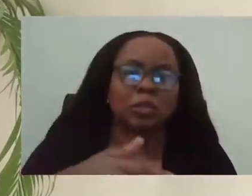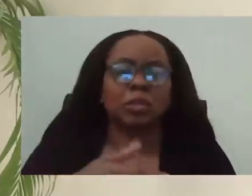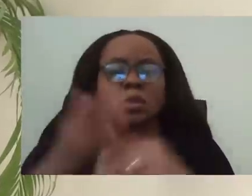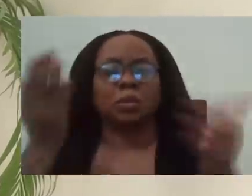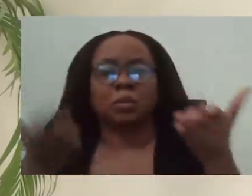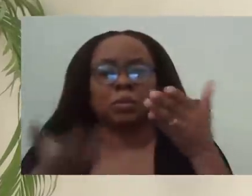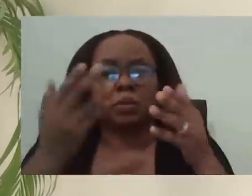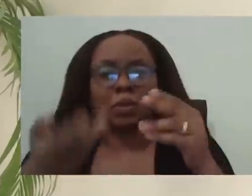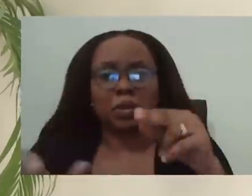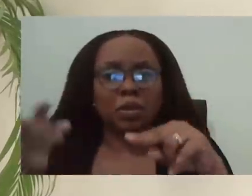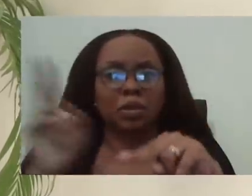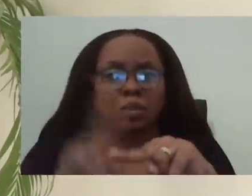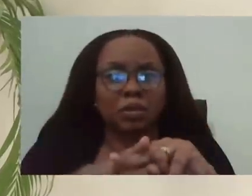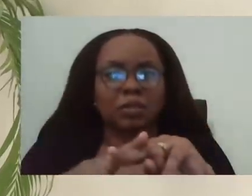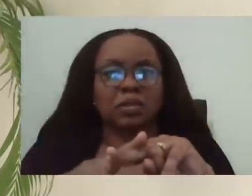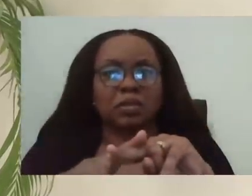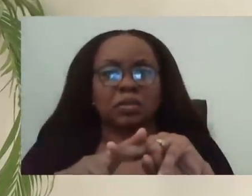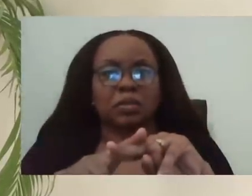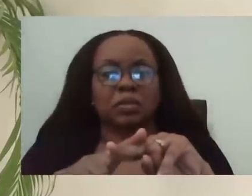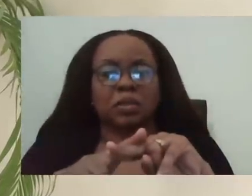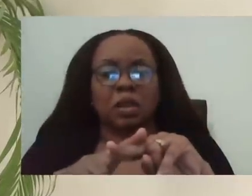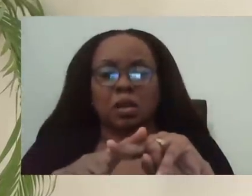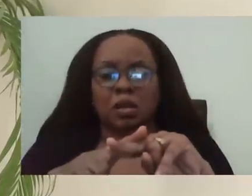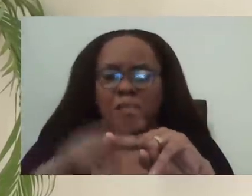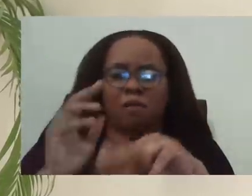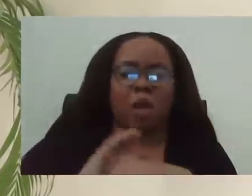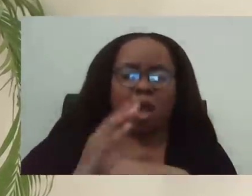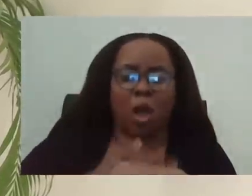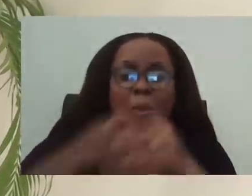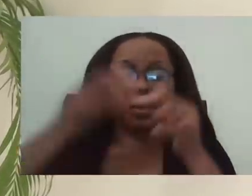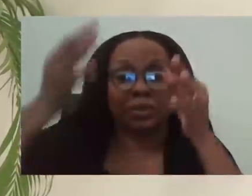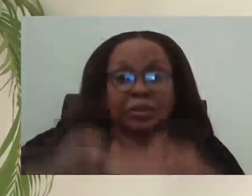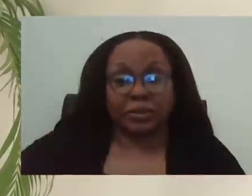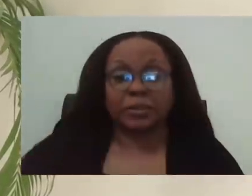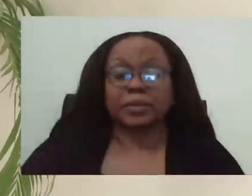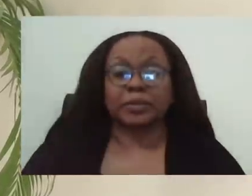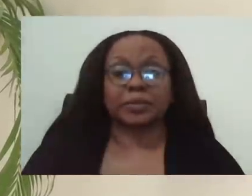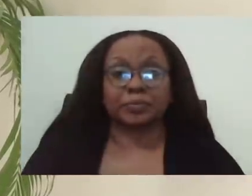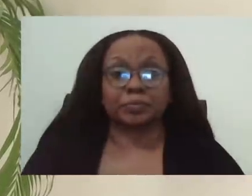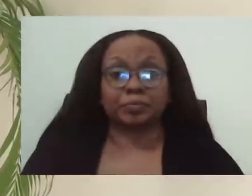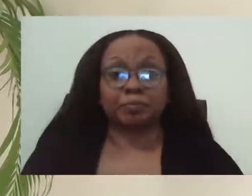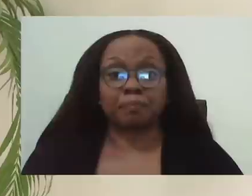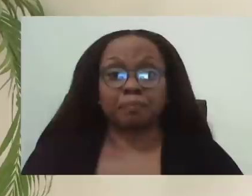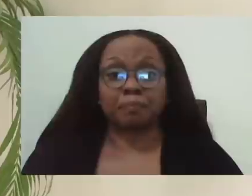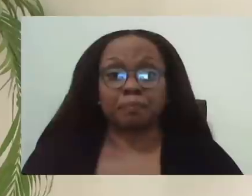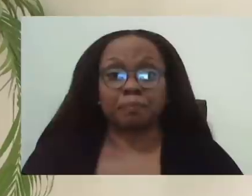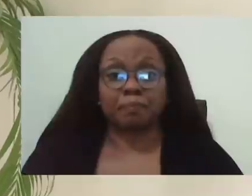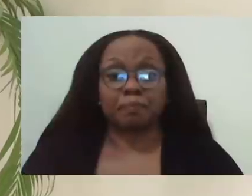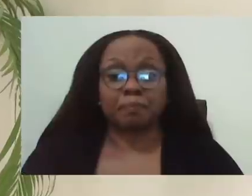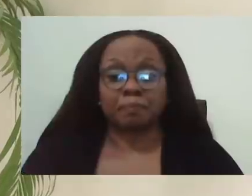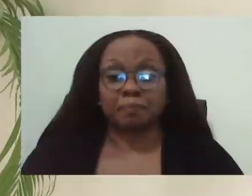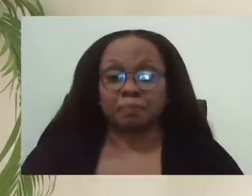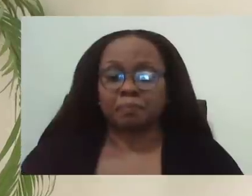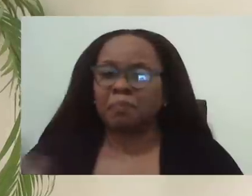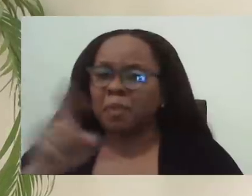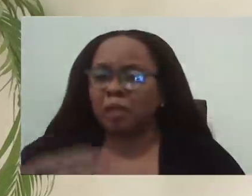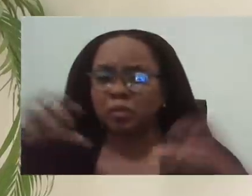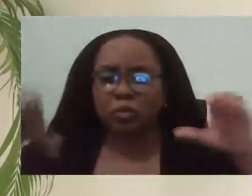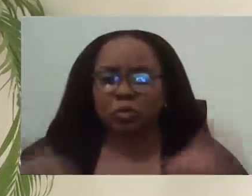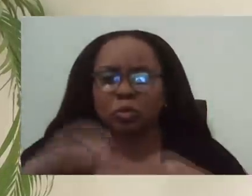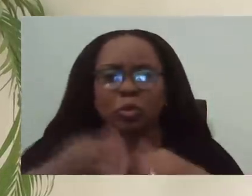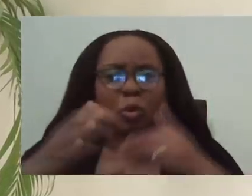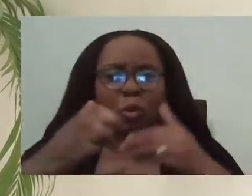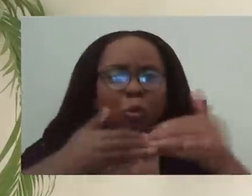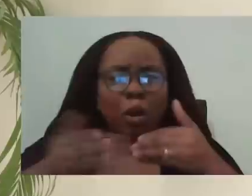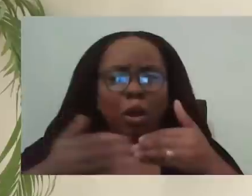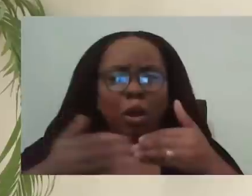the consequence of those things. And, and, and, what we're seeing is we have to, to plan for that and do whatever we can to knit that in the bud and address